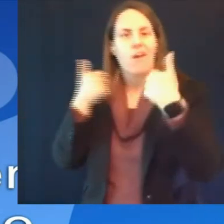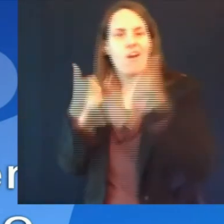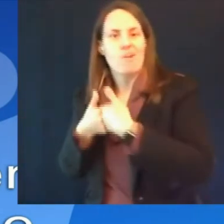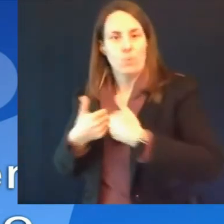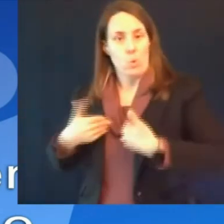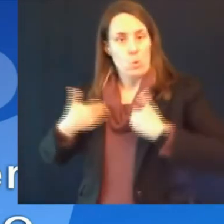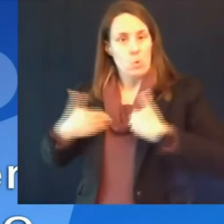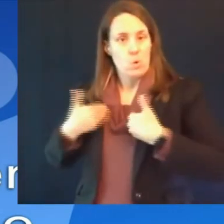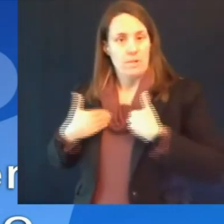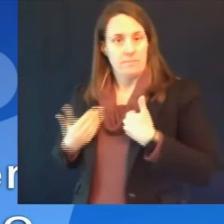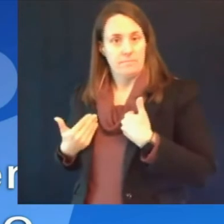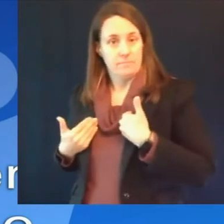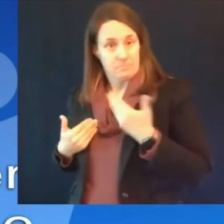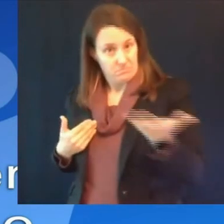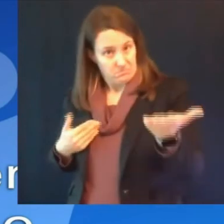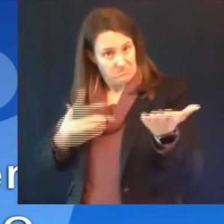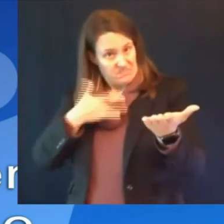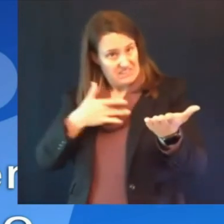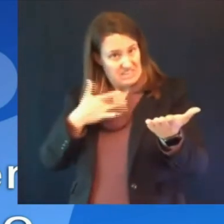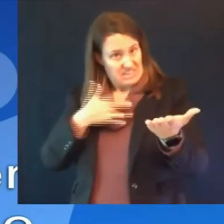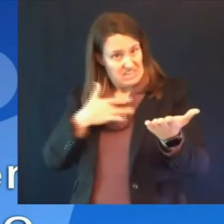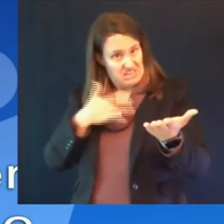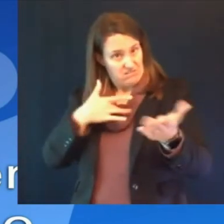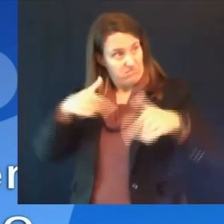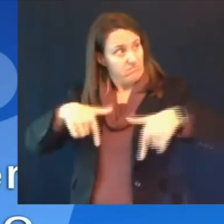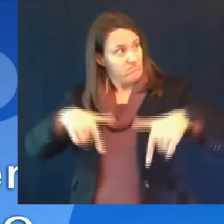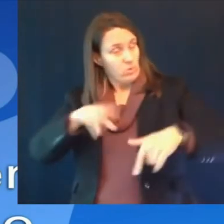advising for mitigation in that context thank you